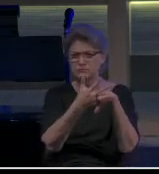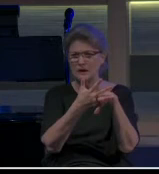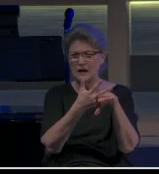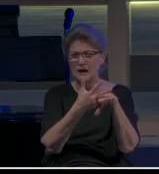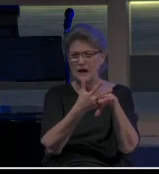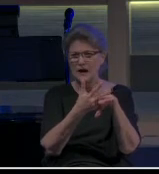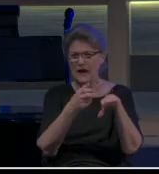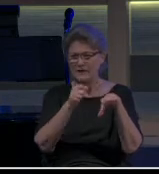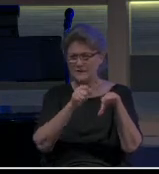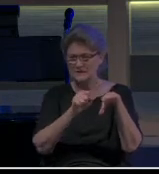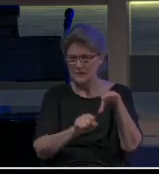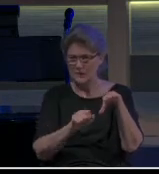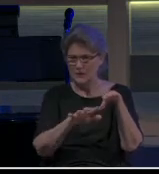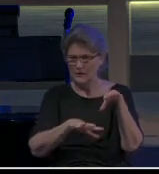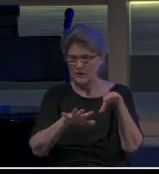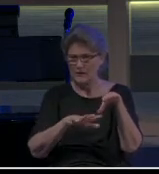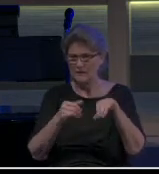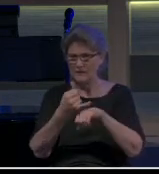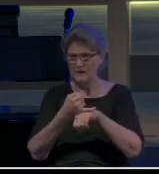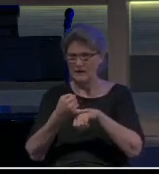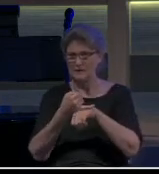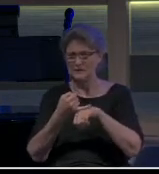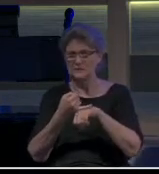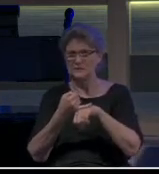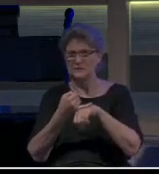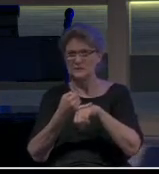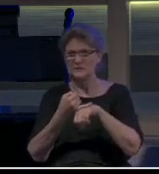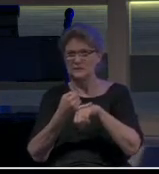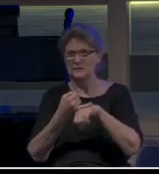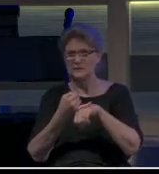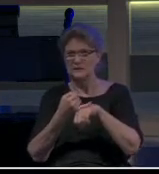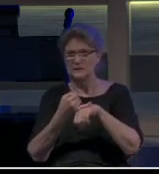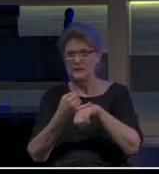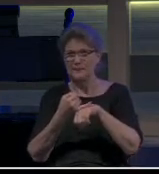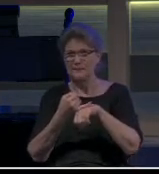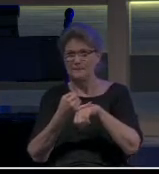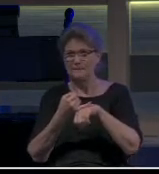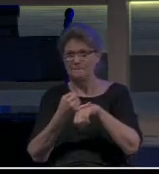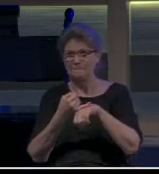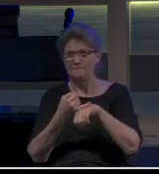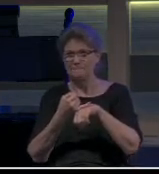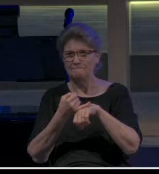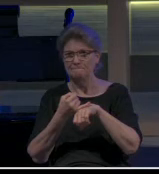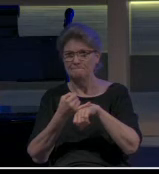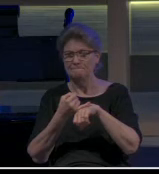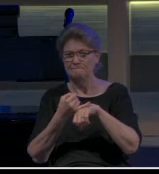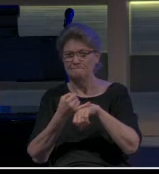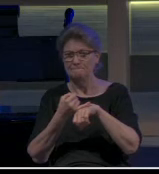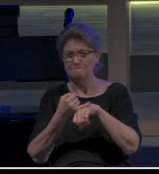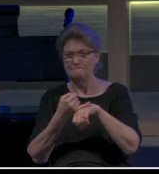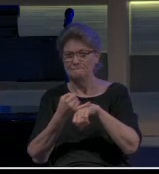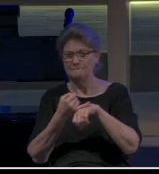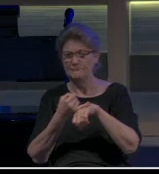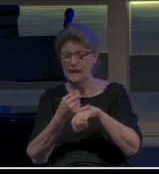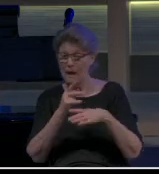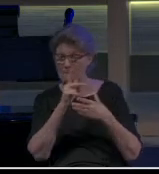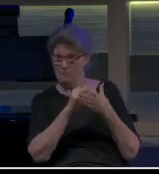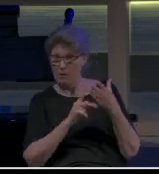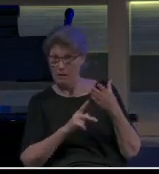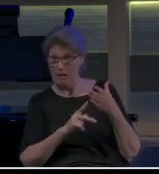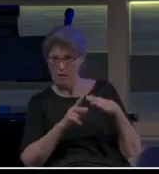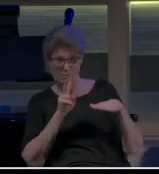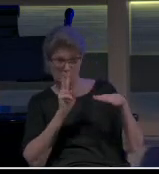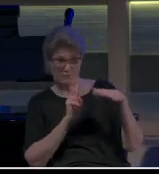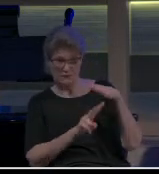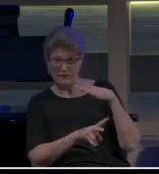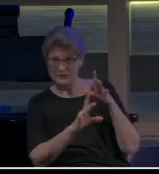protect themselves from the storm that was coming in from the north. And against Paul's prophetic admonition,